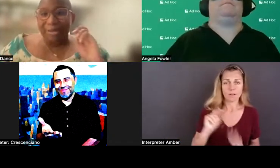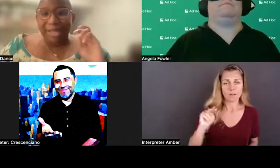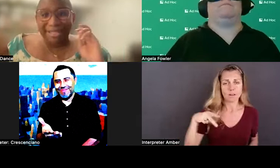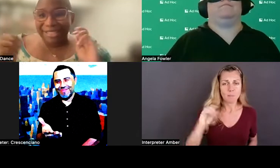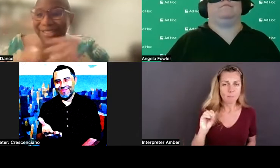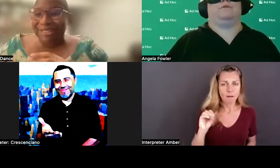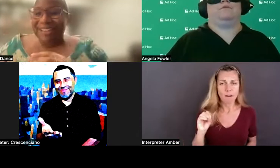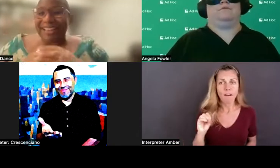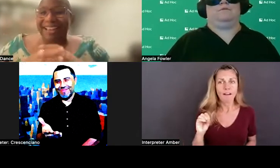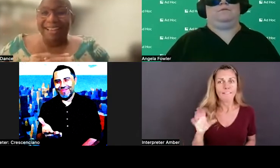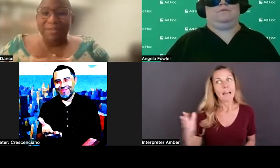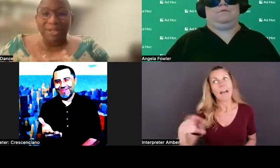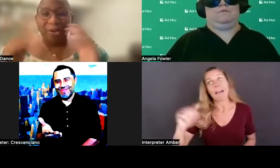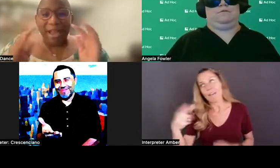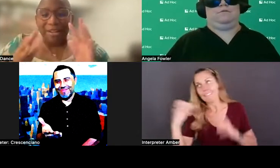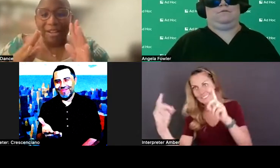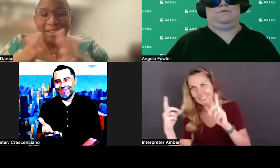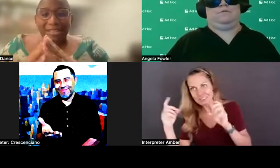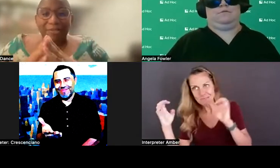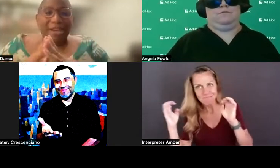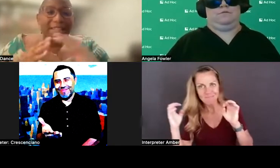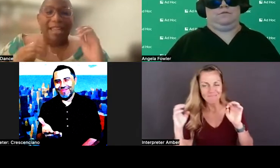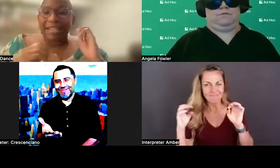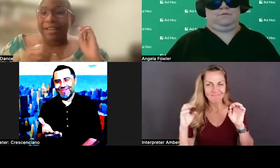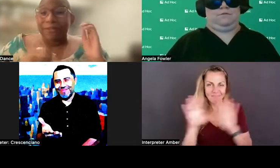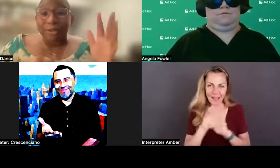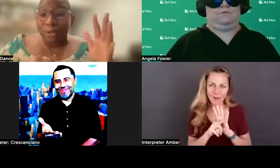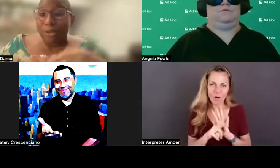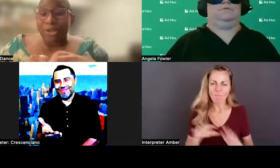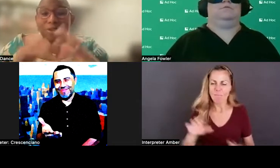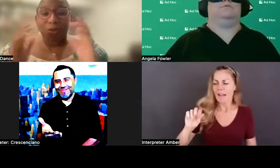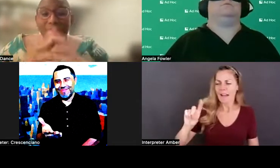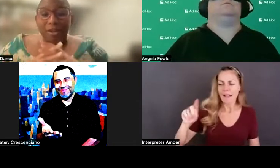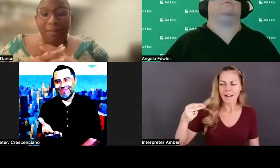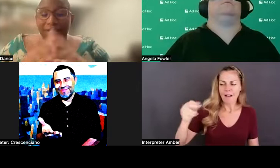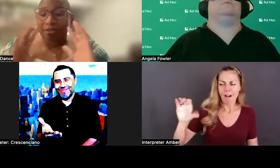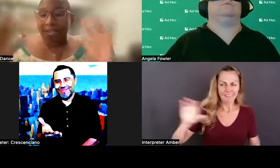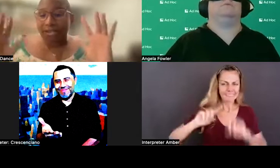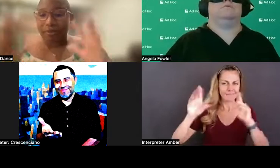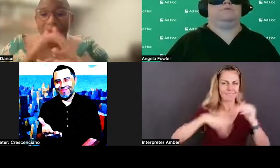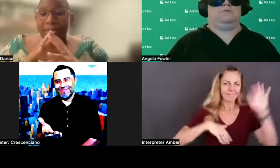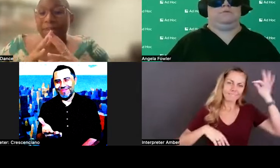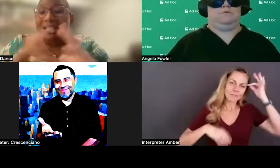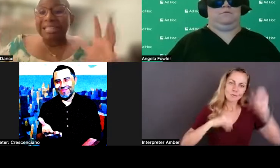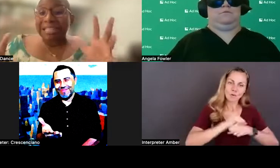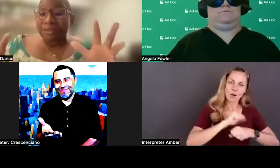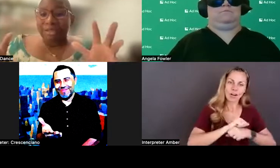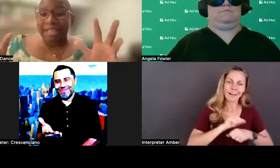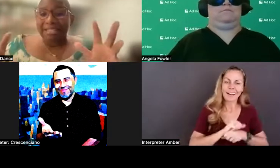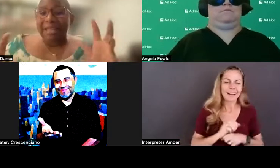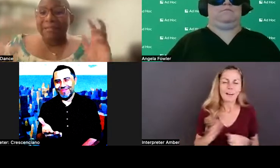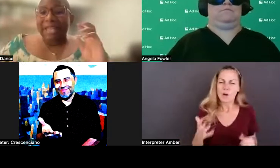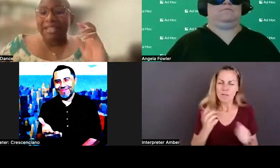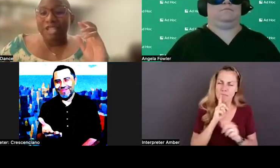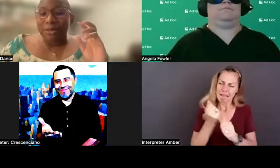need to sprinkle that into, um, you know, ad hoc is different than federal work. You know, we're all coming to this from a completely different